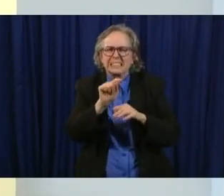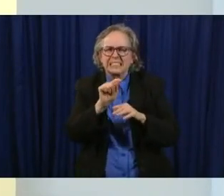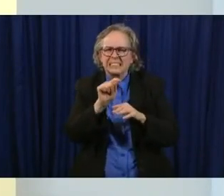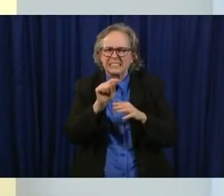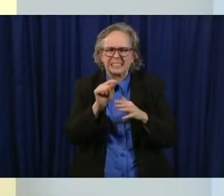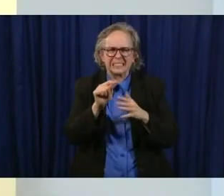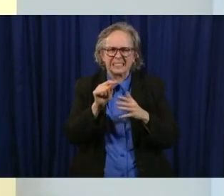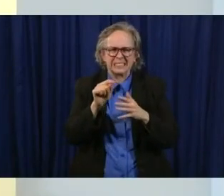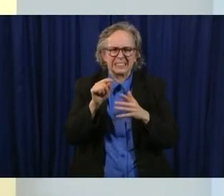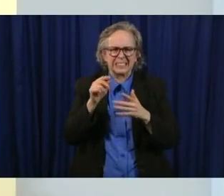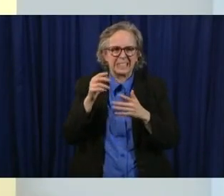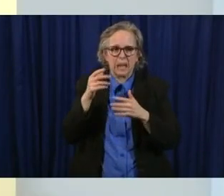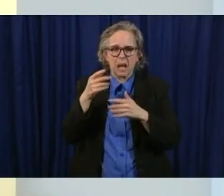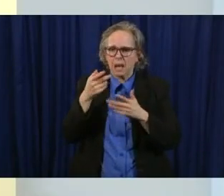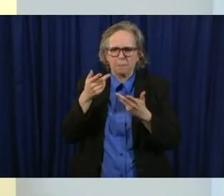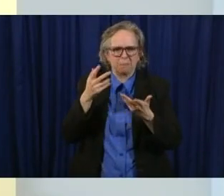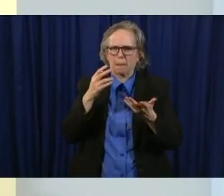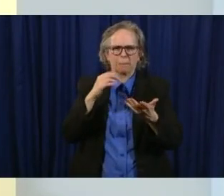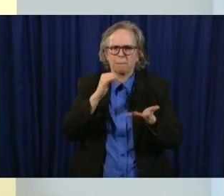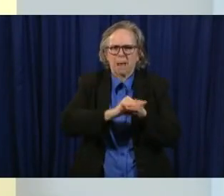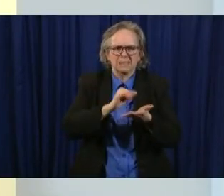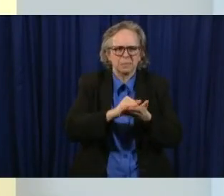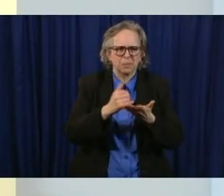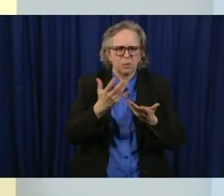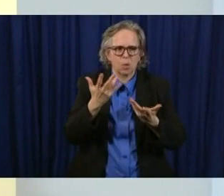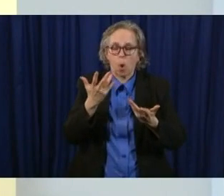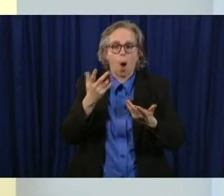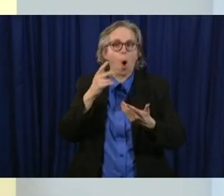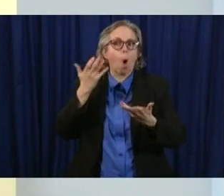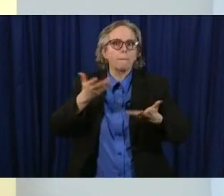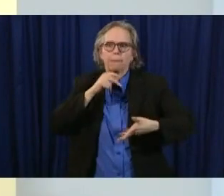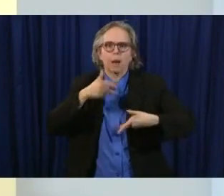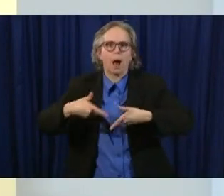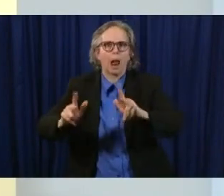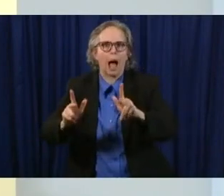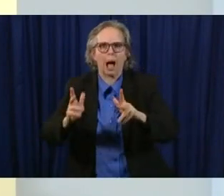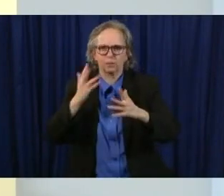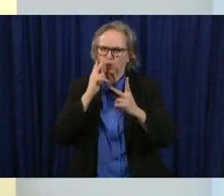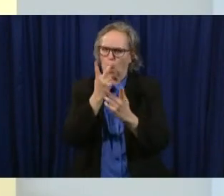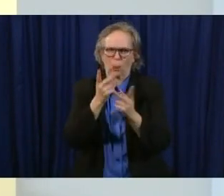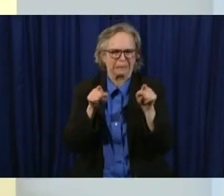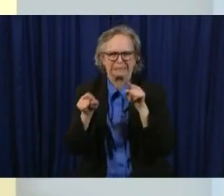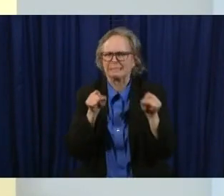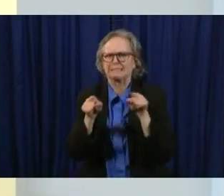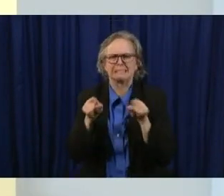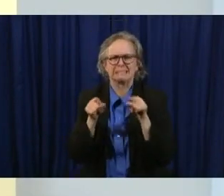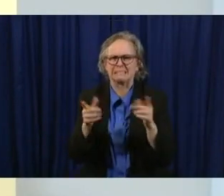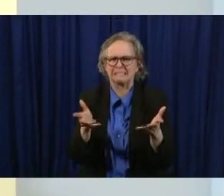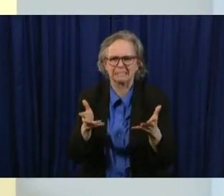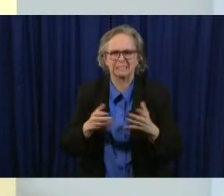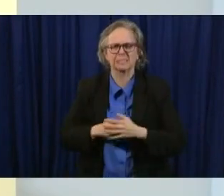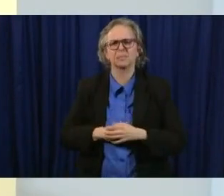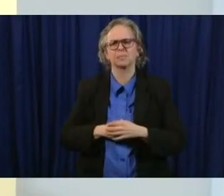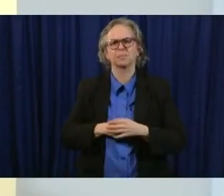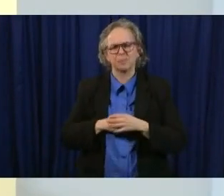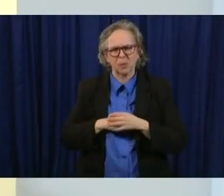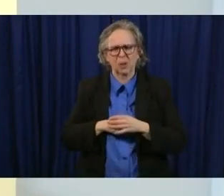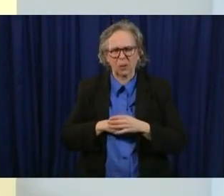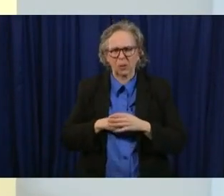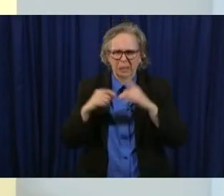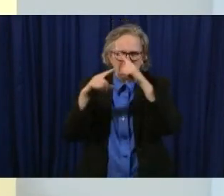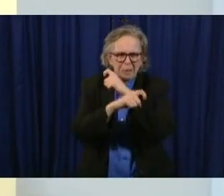going to attempt to address those unique situations and as i think as the governor might have mentioned yesterday if you're sitting alone in your office uh